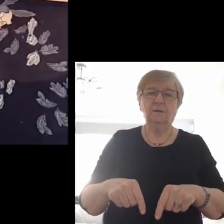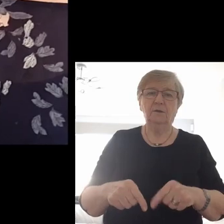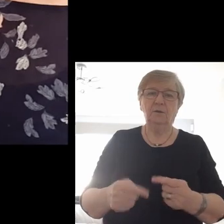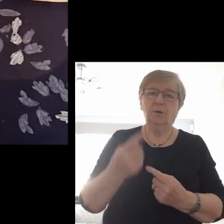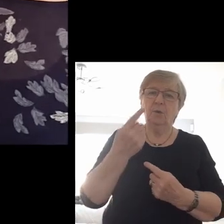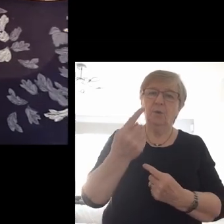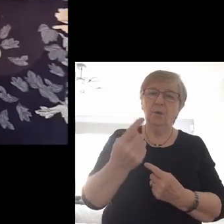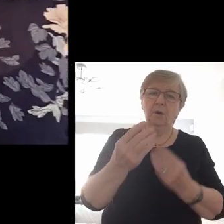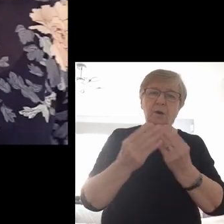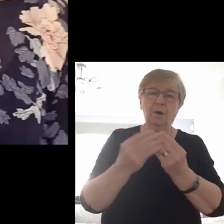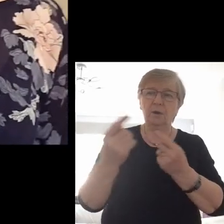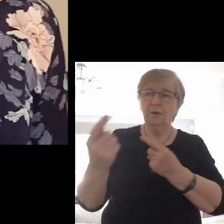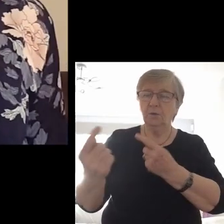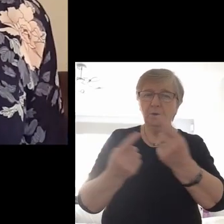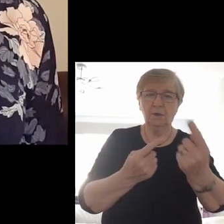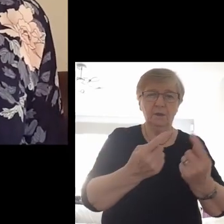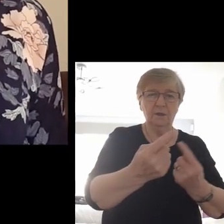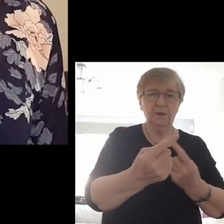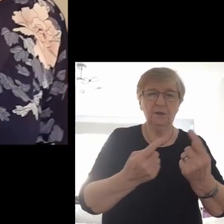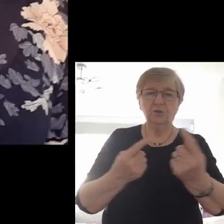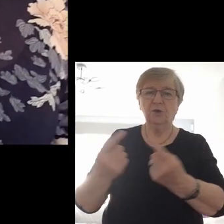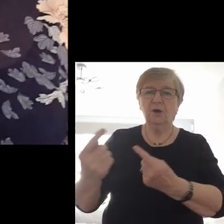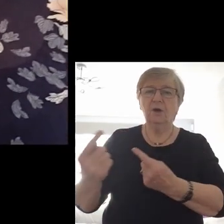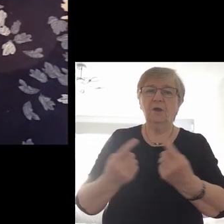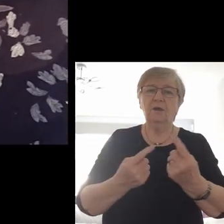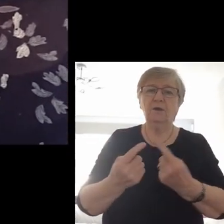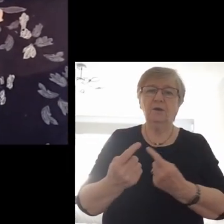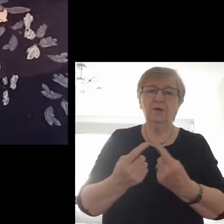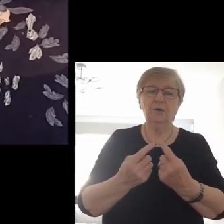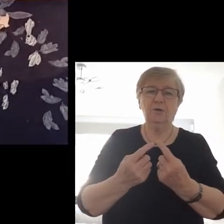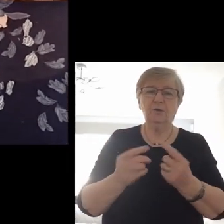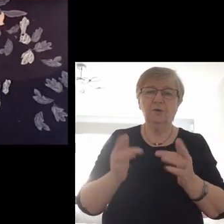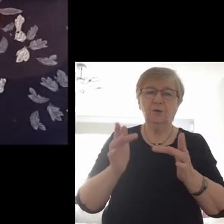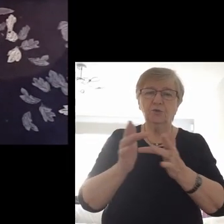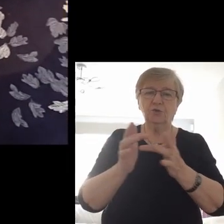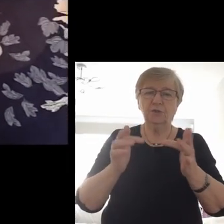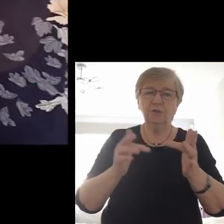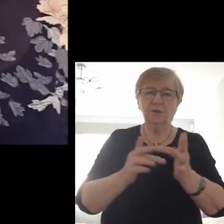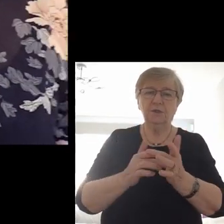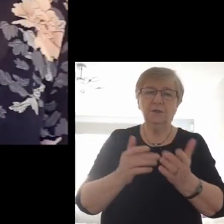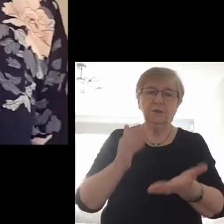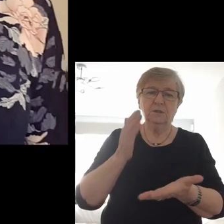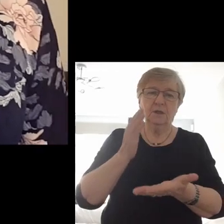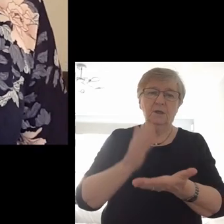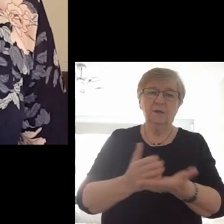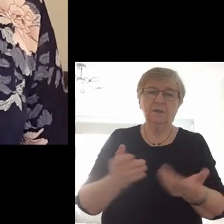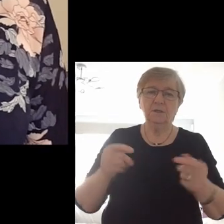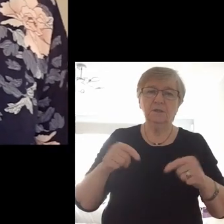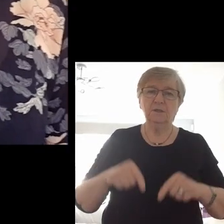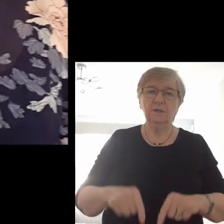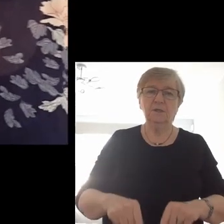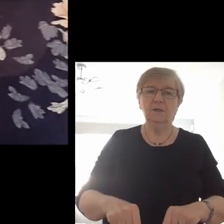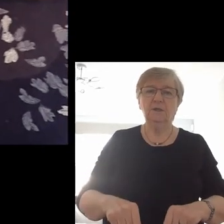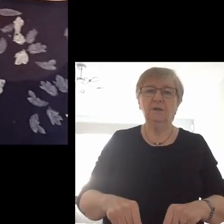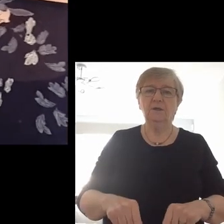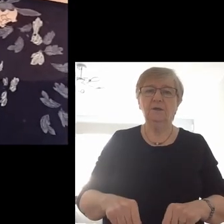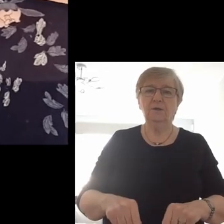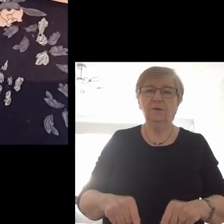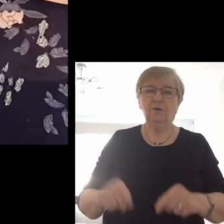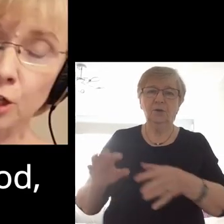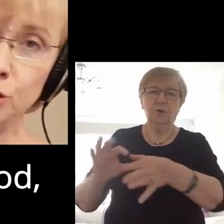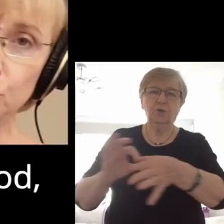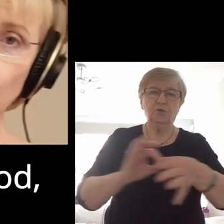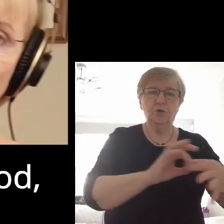One with each other, Jesus is here.